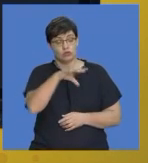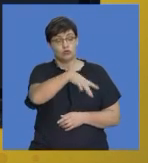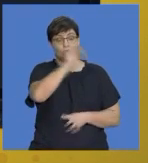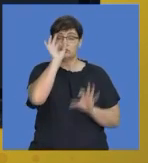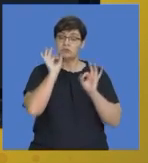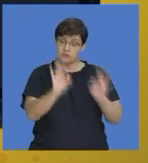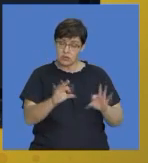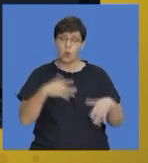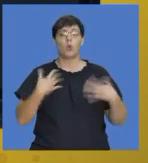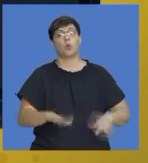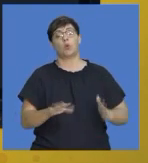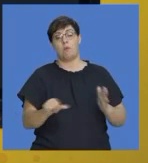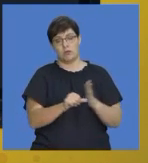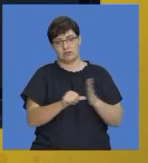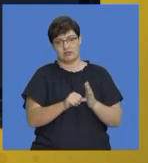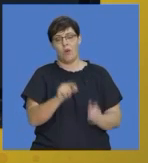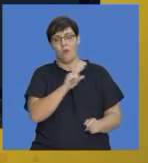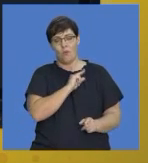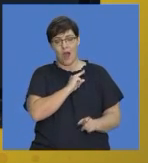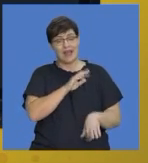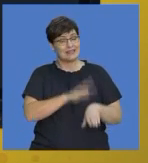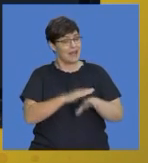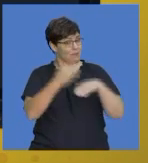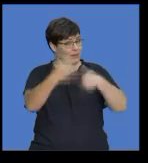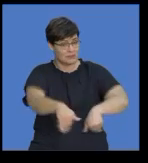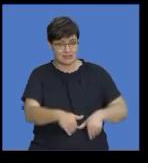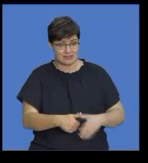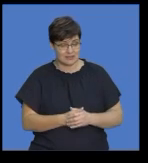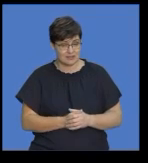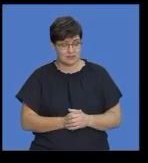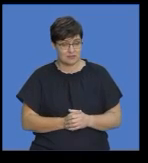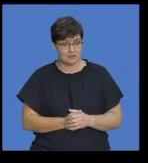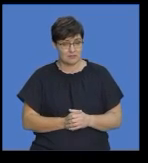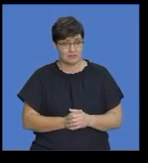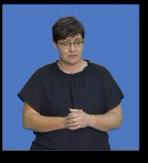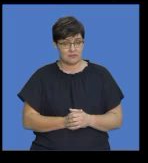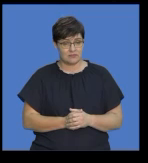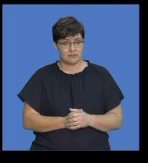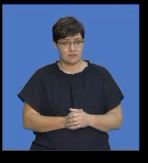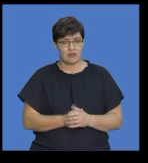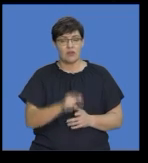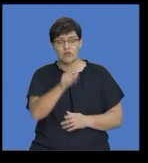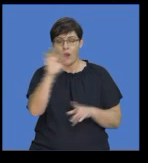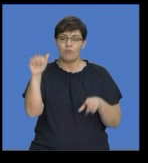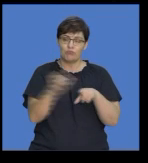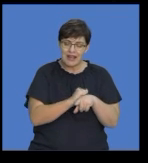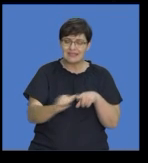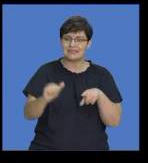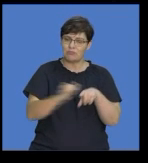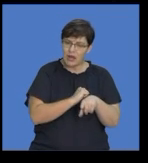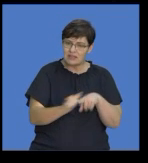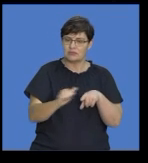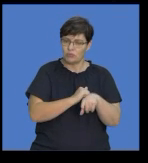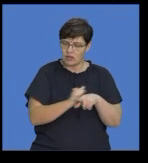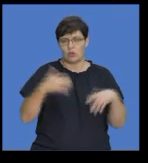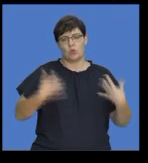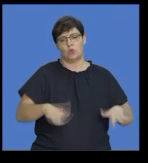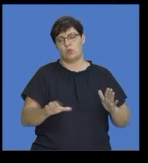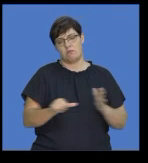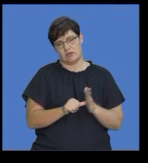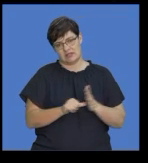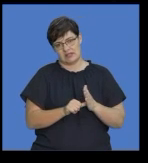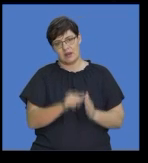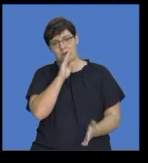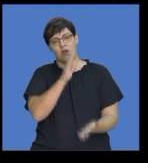restricted okay so again we need to practice practice practice and ensure that you work through previous papers